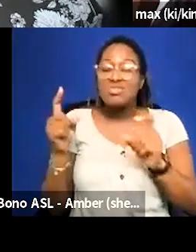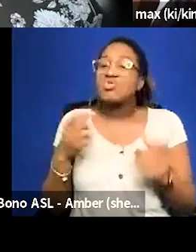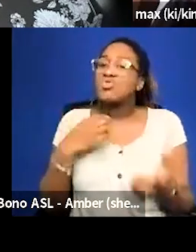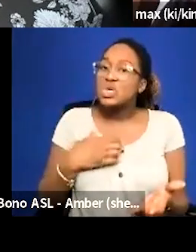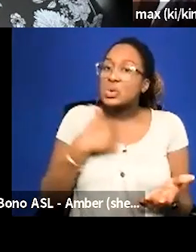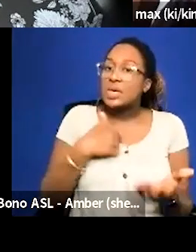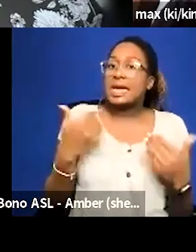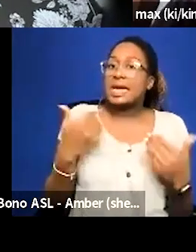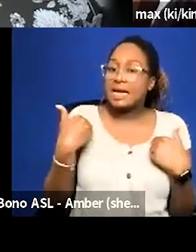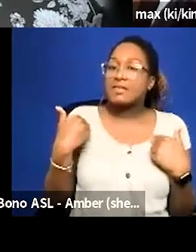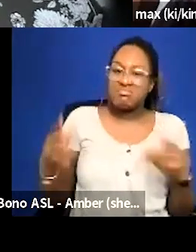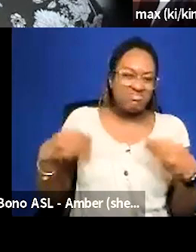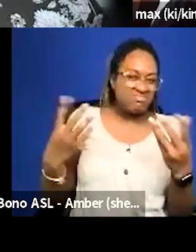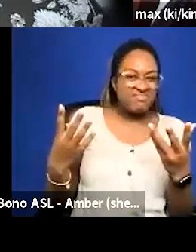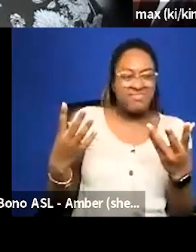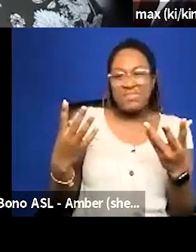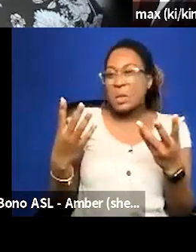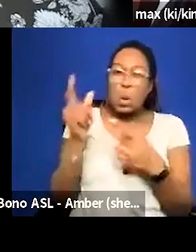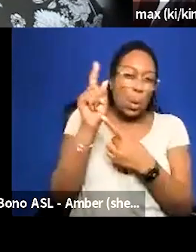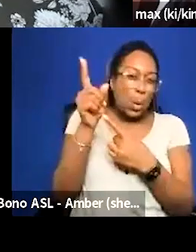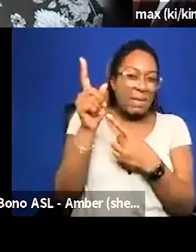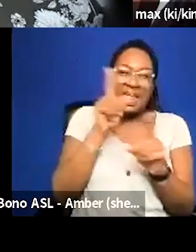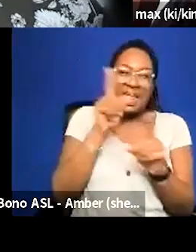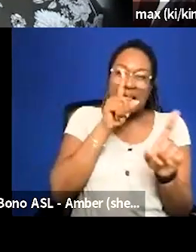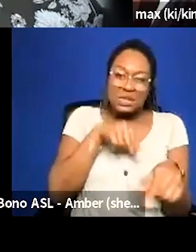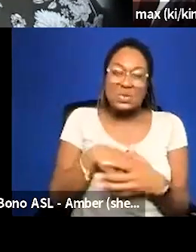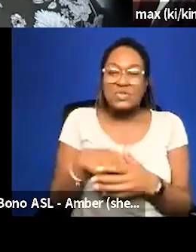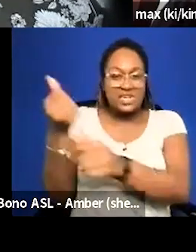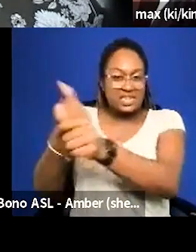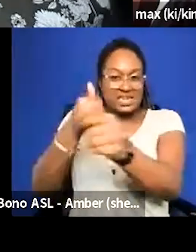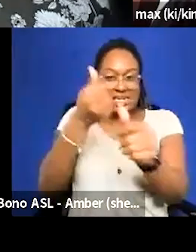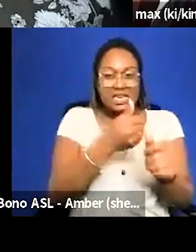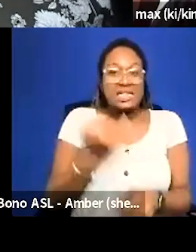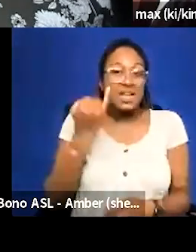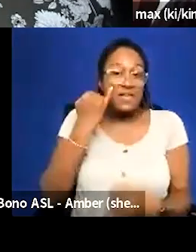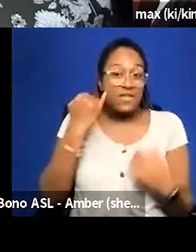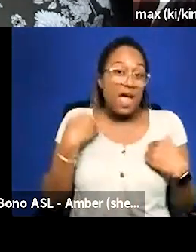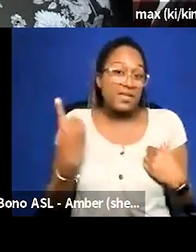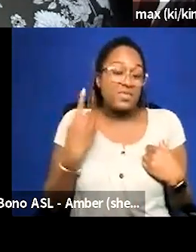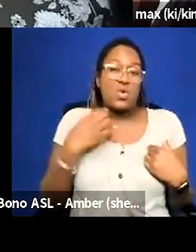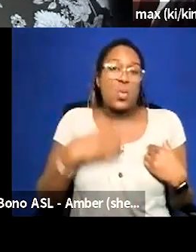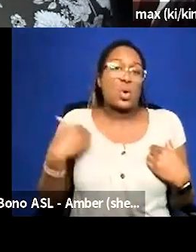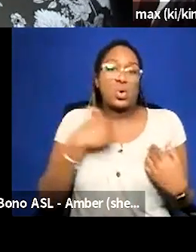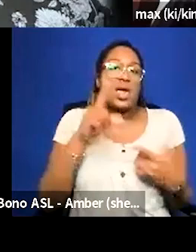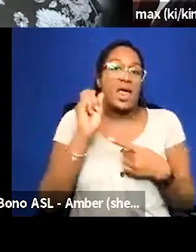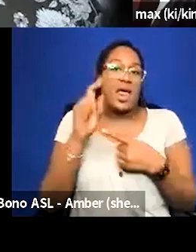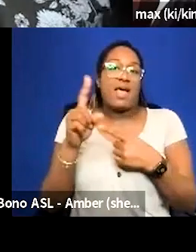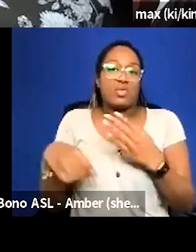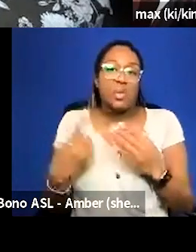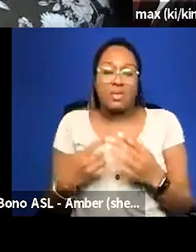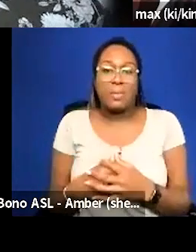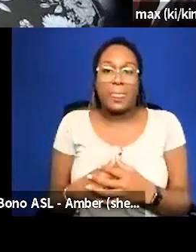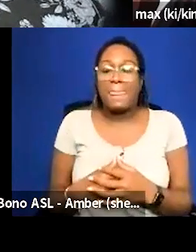so let me give you just a quick like a one minute answer there for each of you if you have something that you wish we had asked you about um